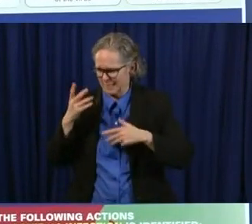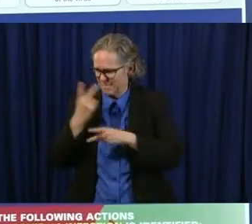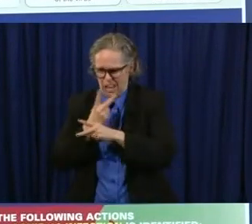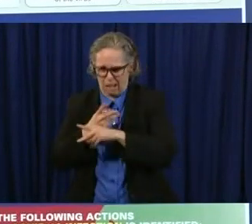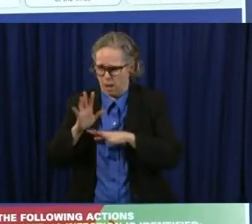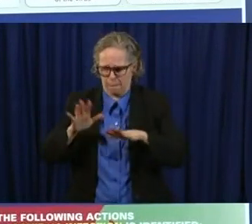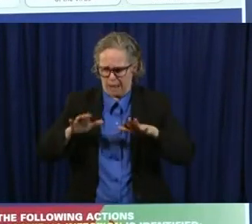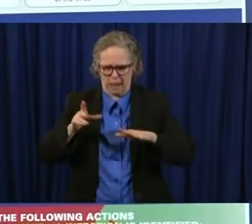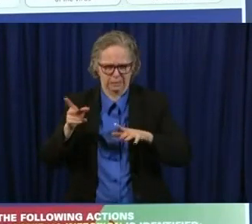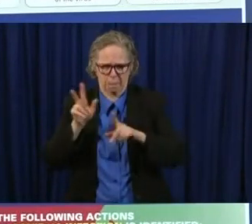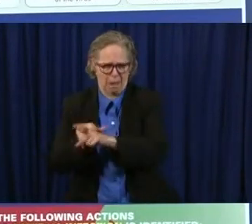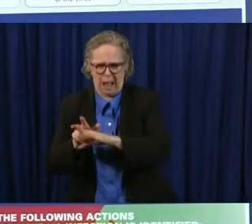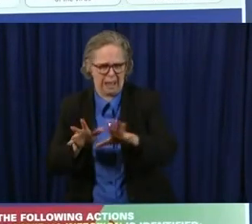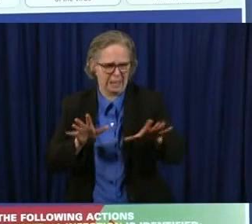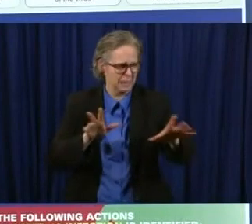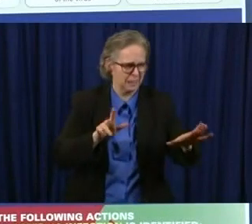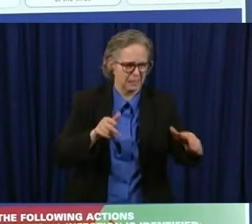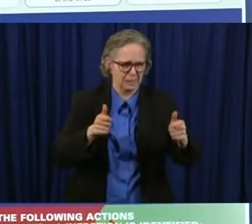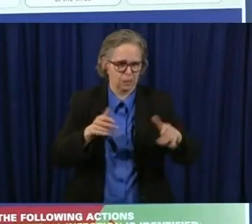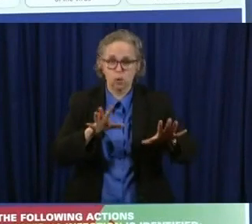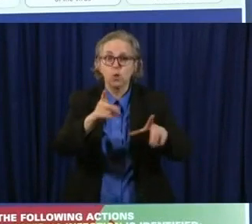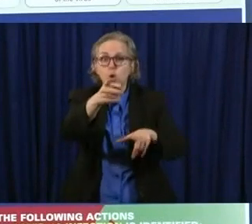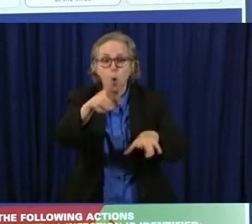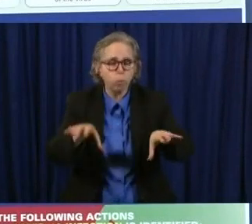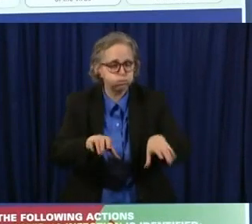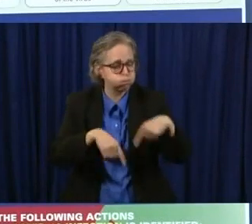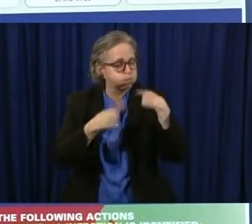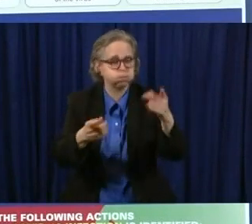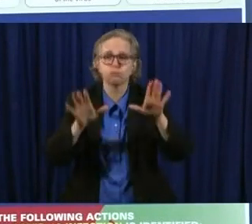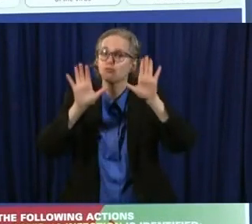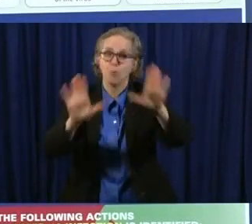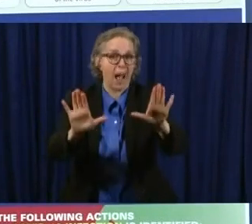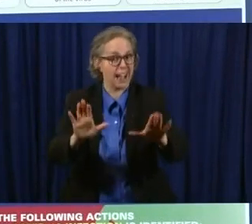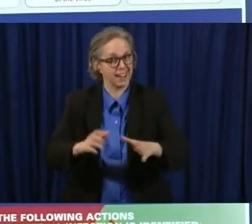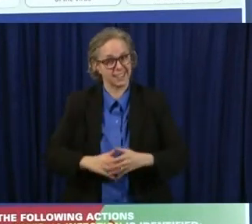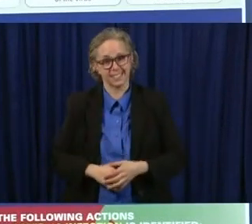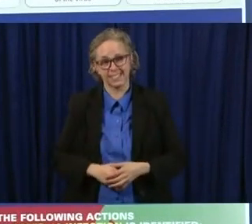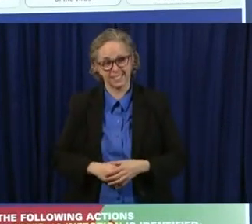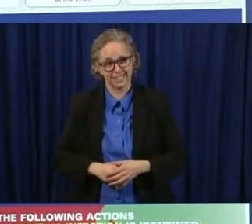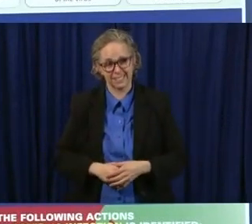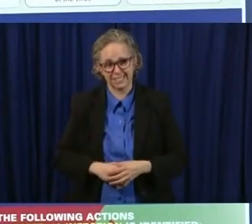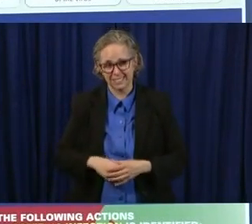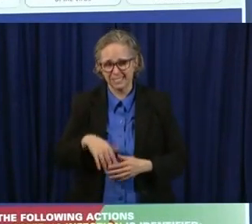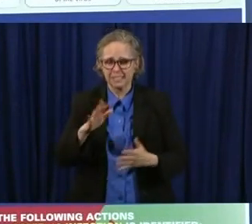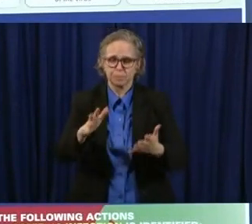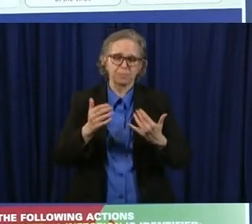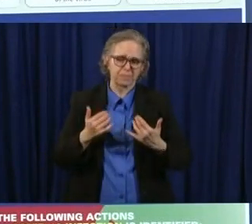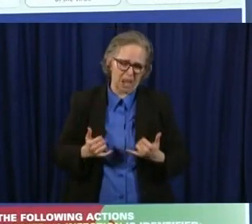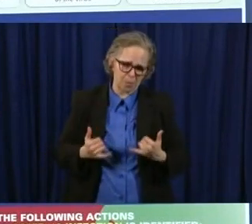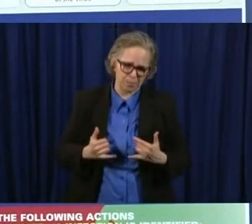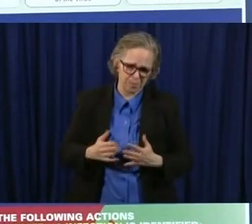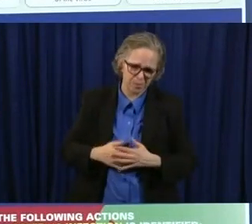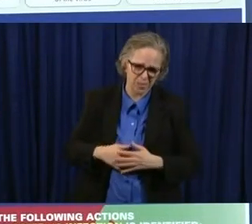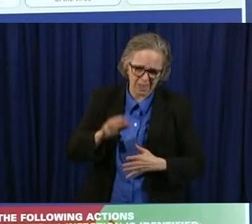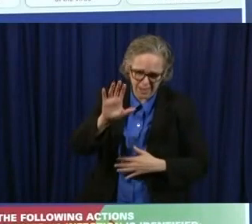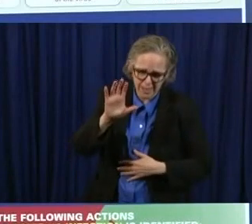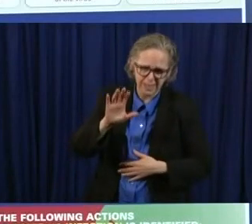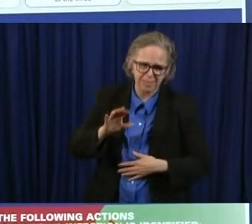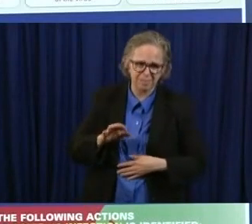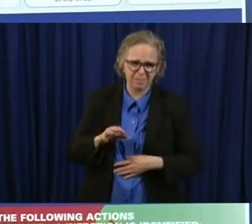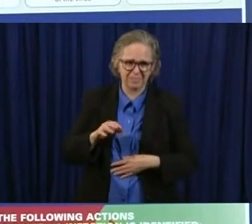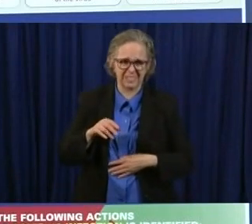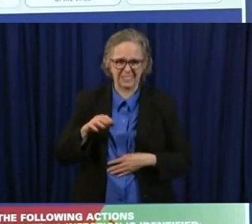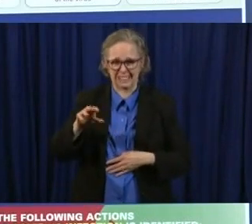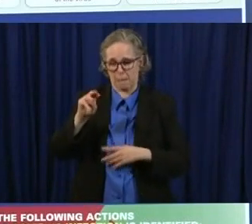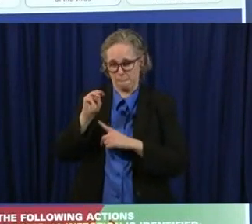ohioans have done a great job uh i think now with the fact in may that we have the